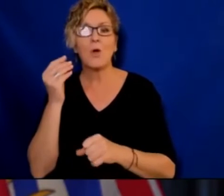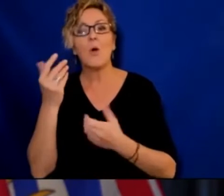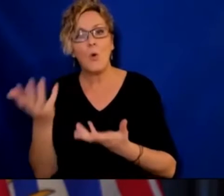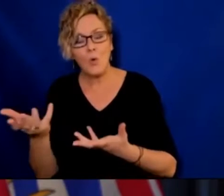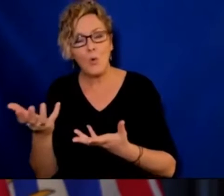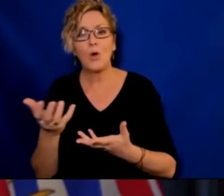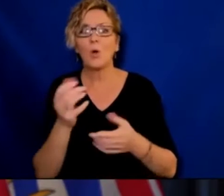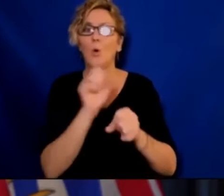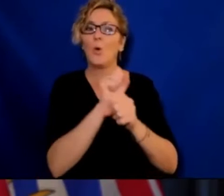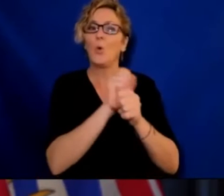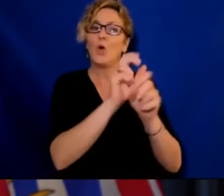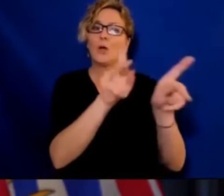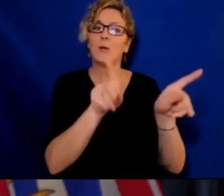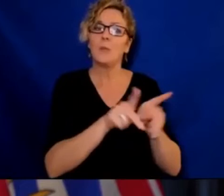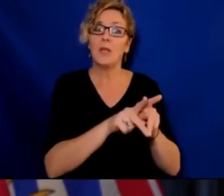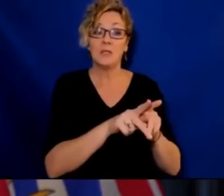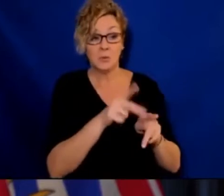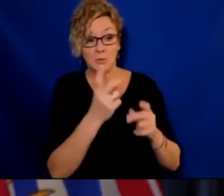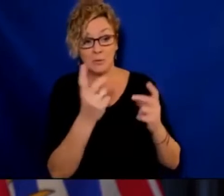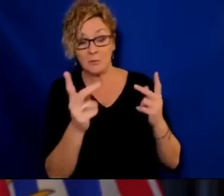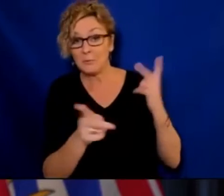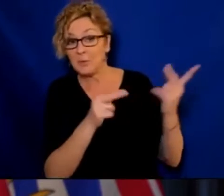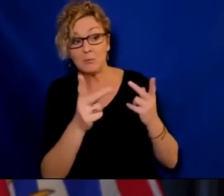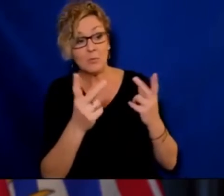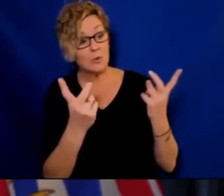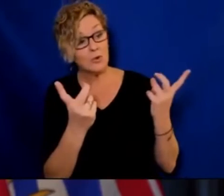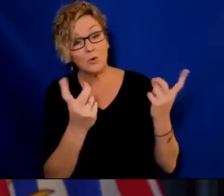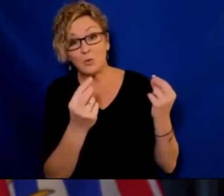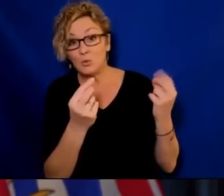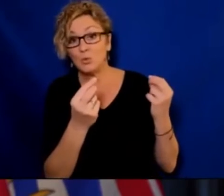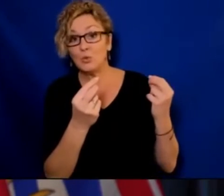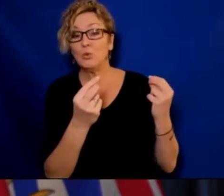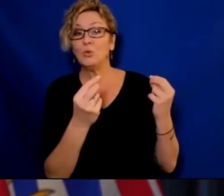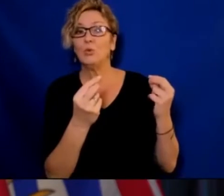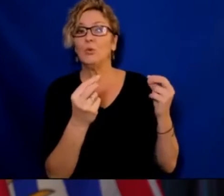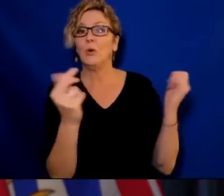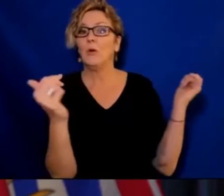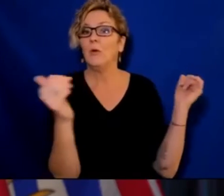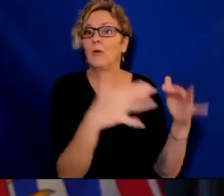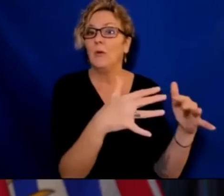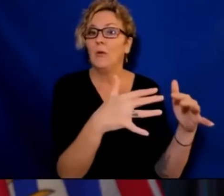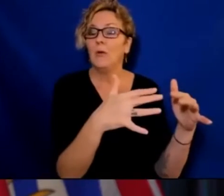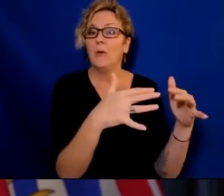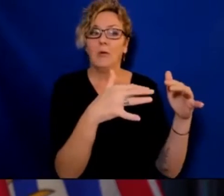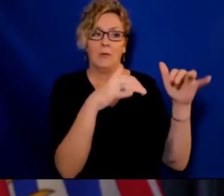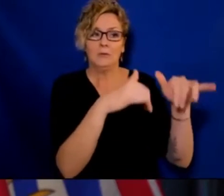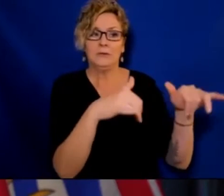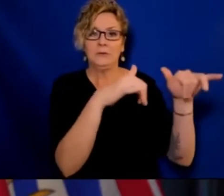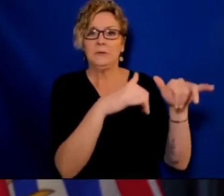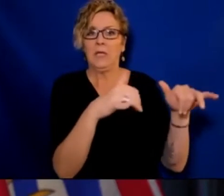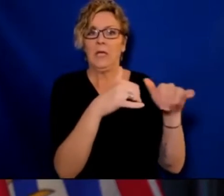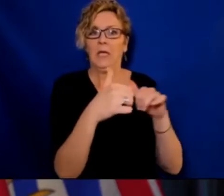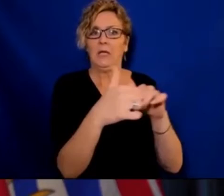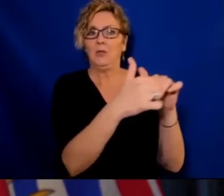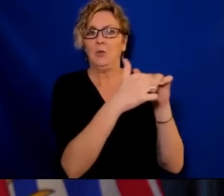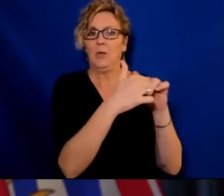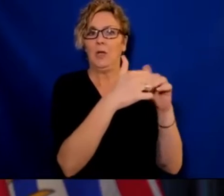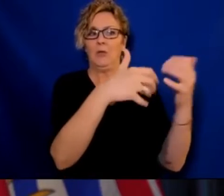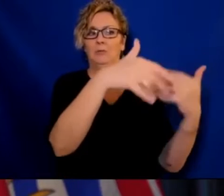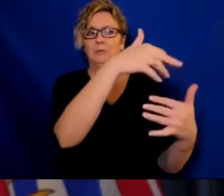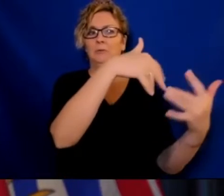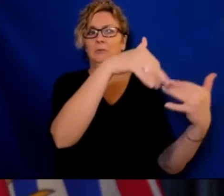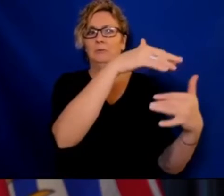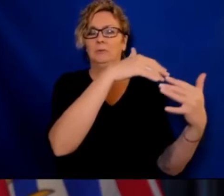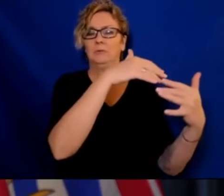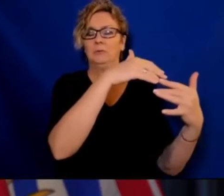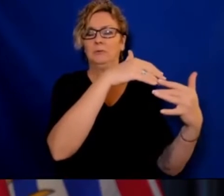together. Not where we having slight, very short interactions in a public setting. We also know